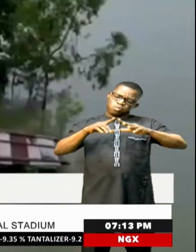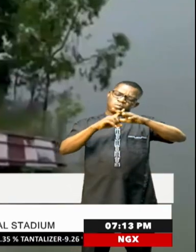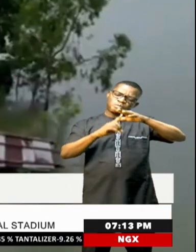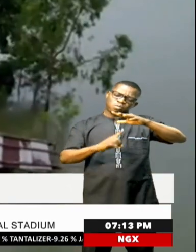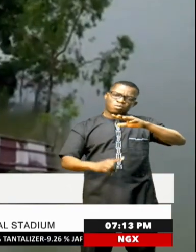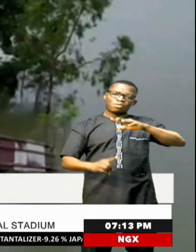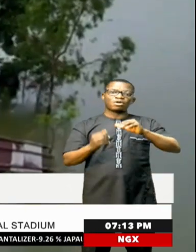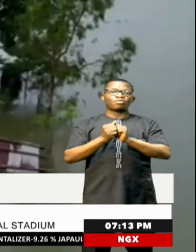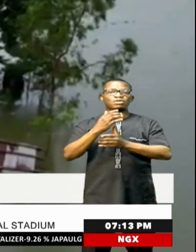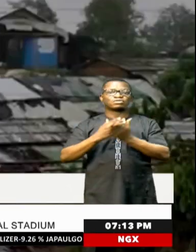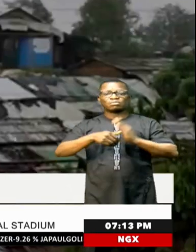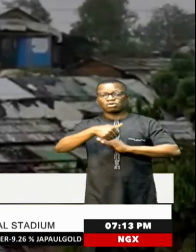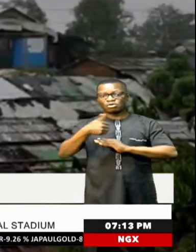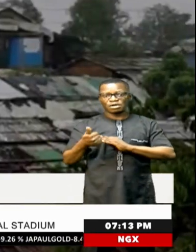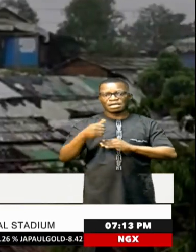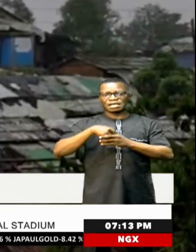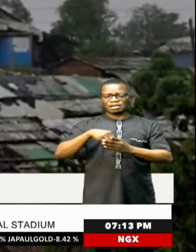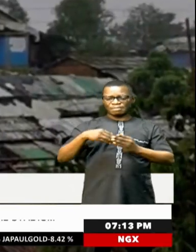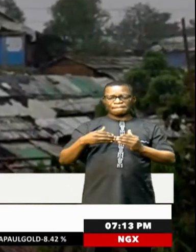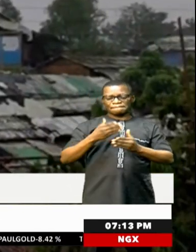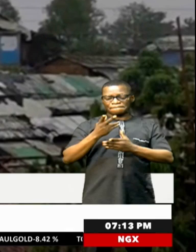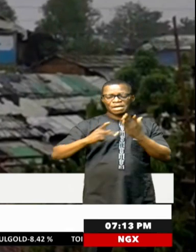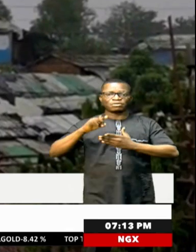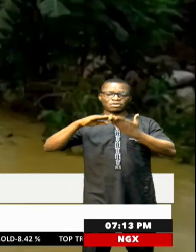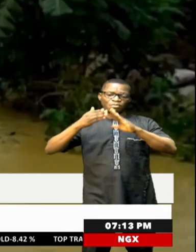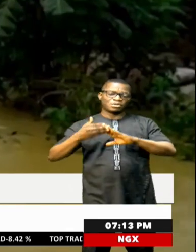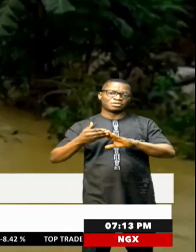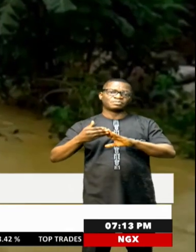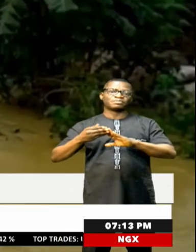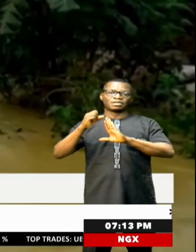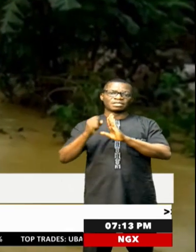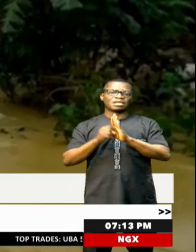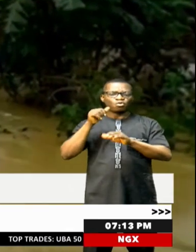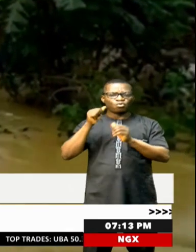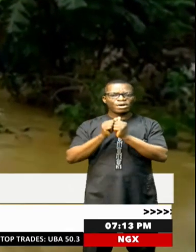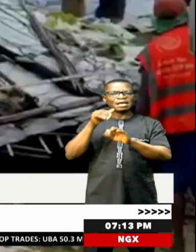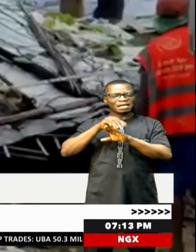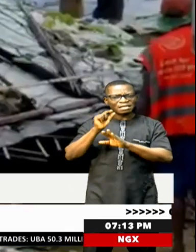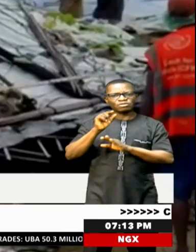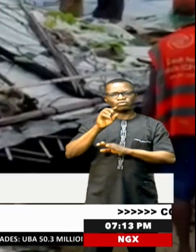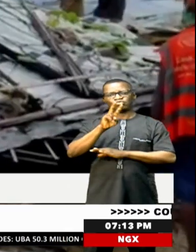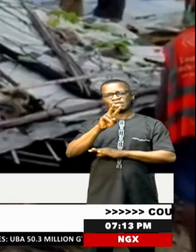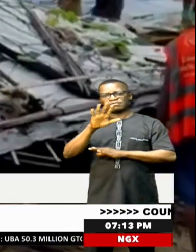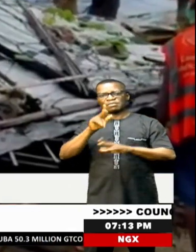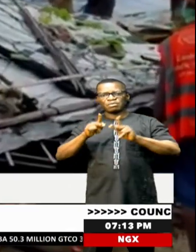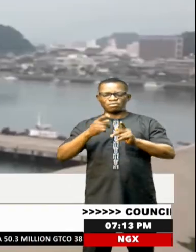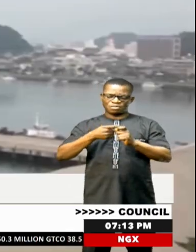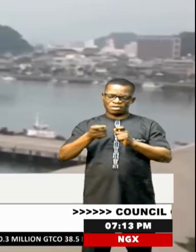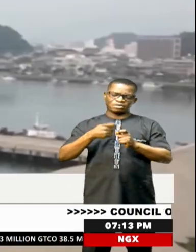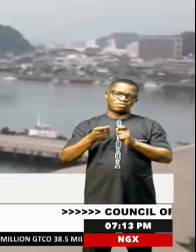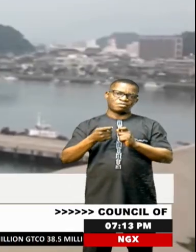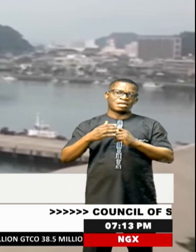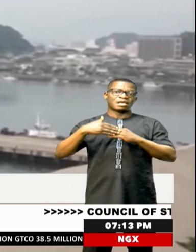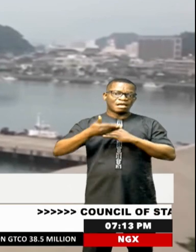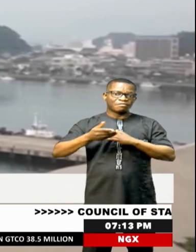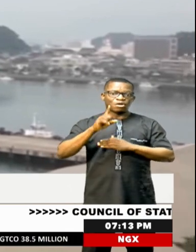in the UNA district of Himachal Pradesh state with at least 25 people injured. Following a